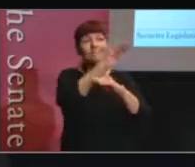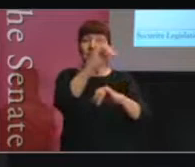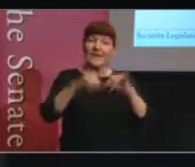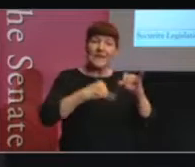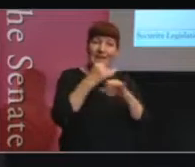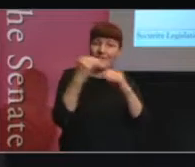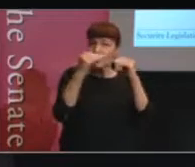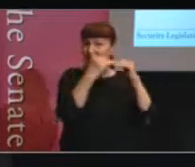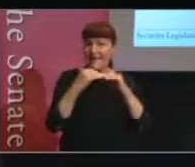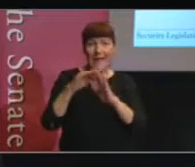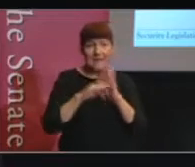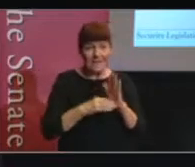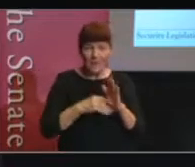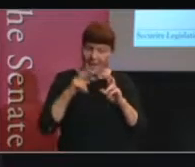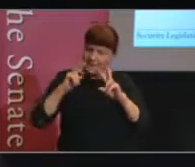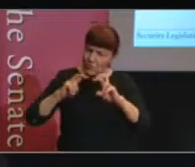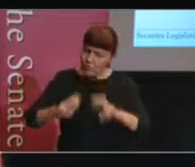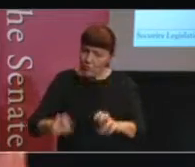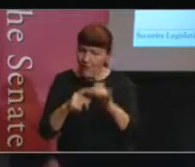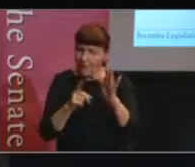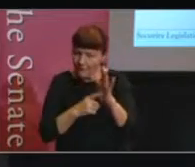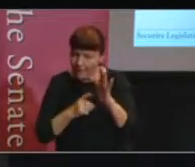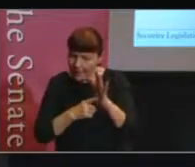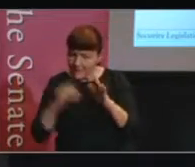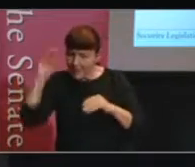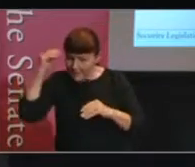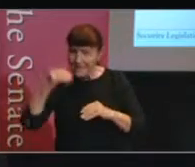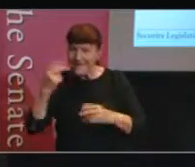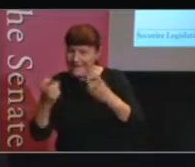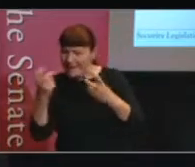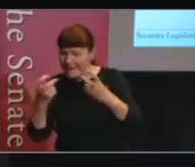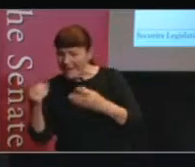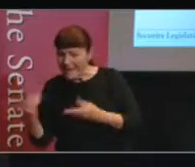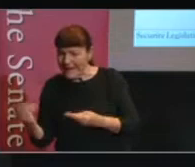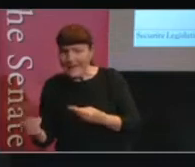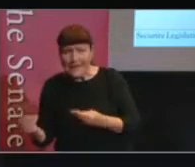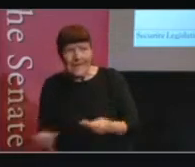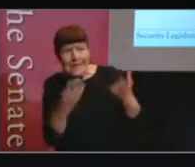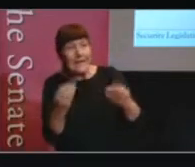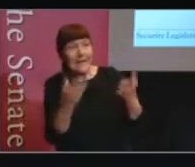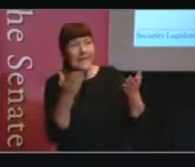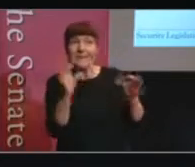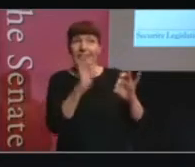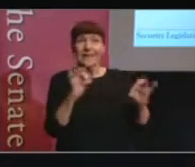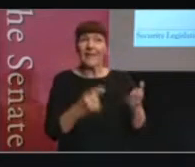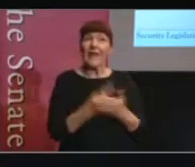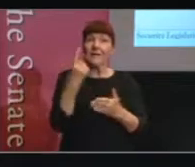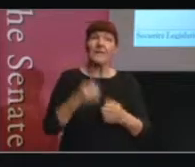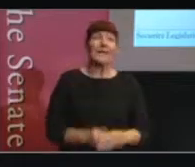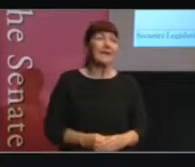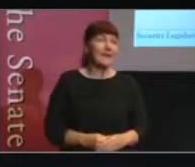Scrutiny of Bills Committee working its guts out to point to issues with the law and nothing is happening. But, actually,